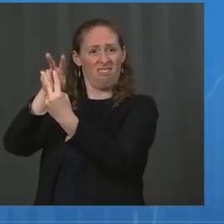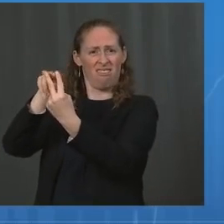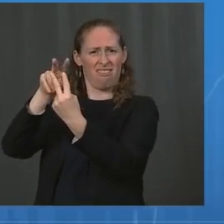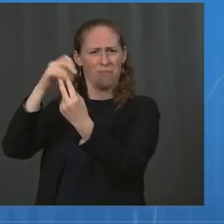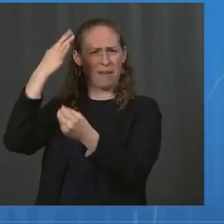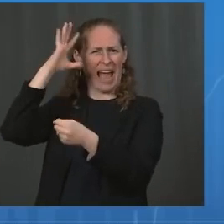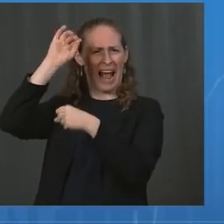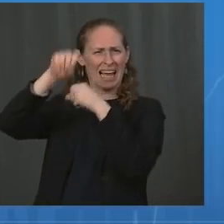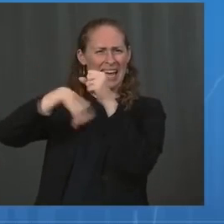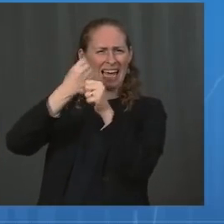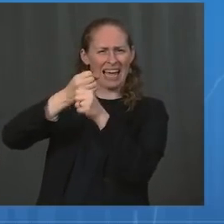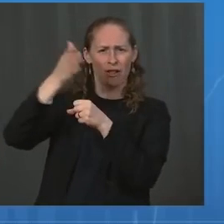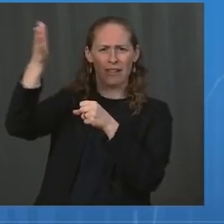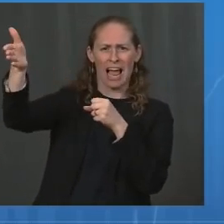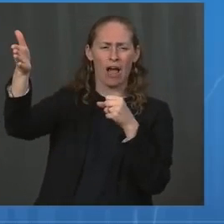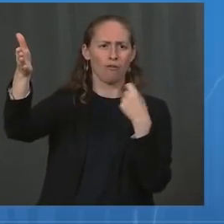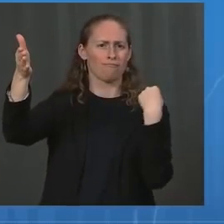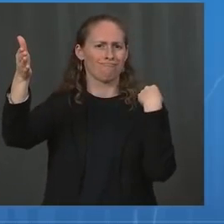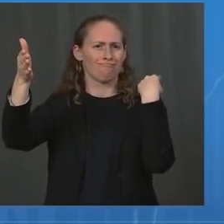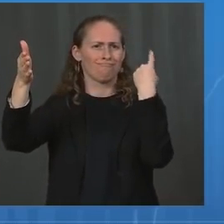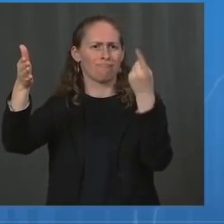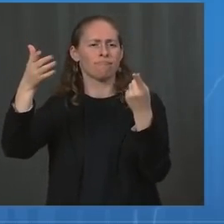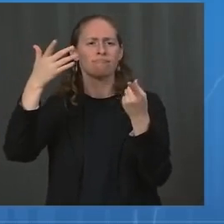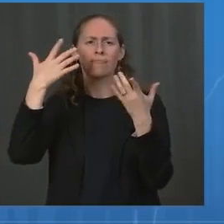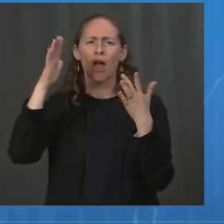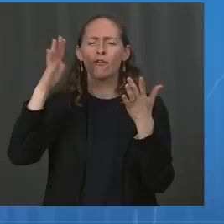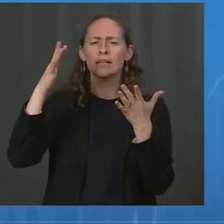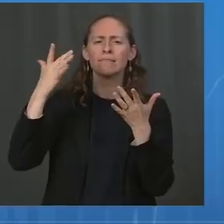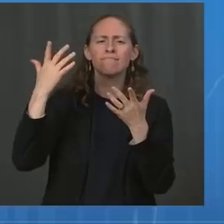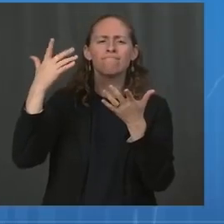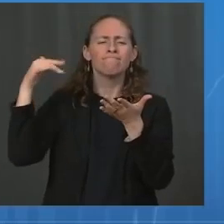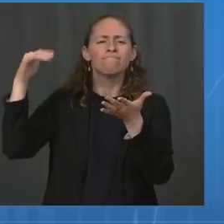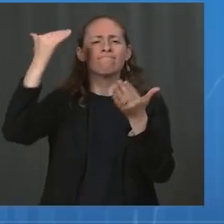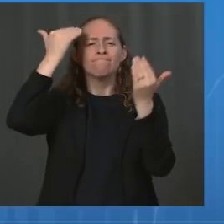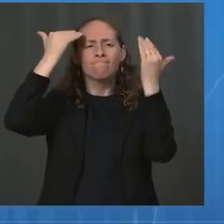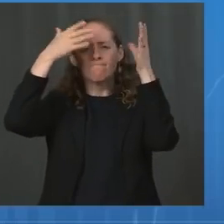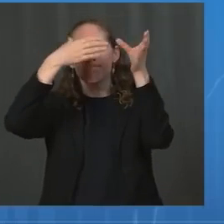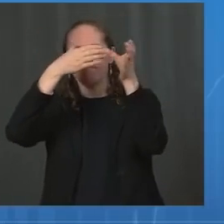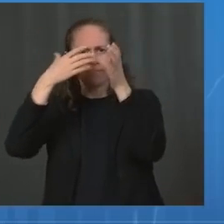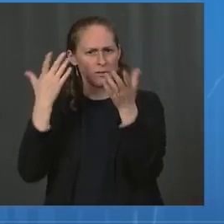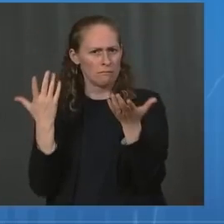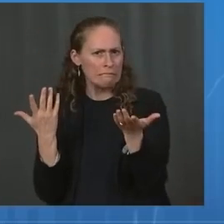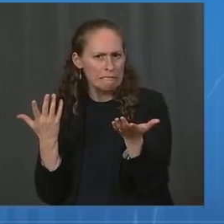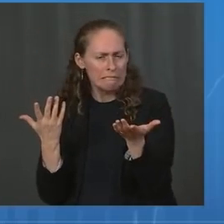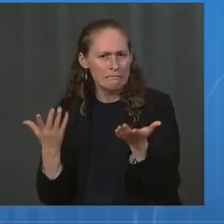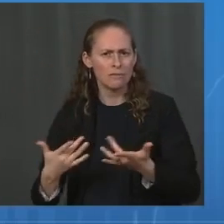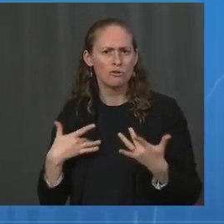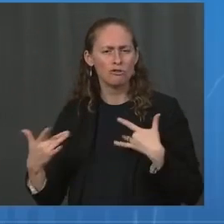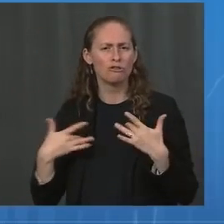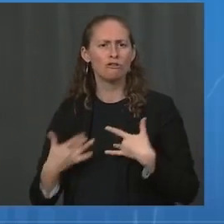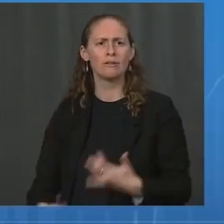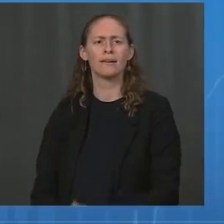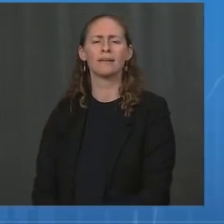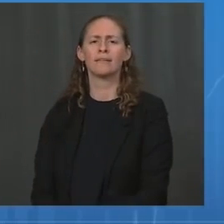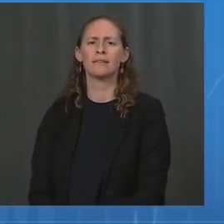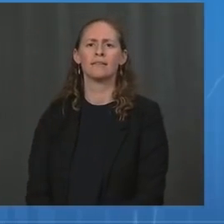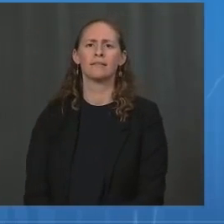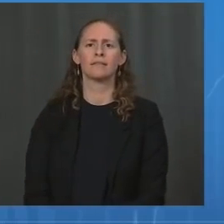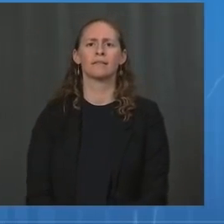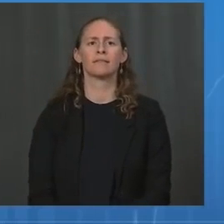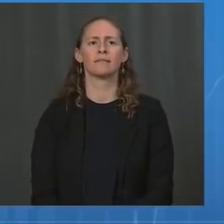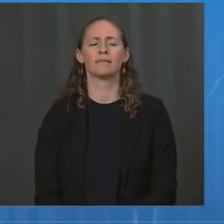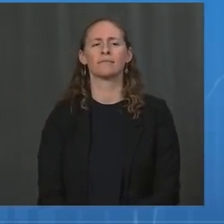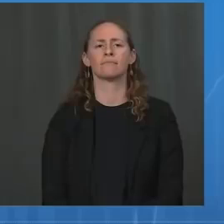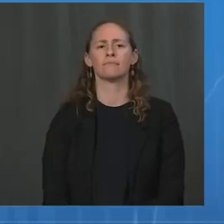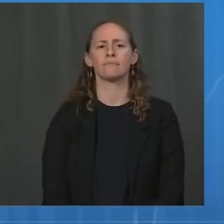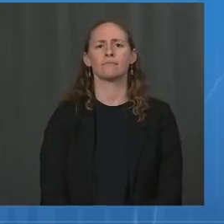Okay. Thank you for the question. As the President said last week, FDA is the gold standard and